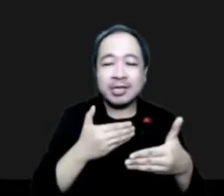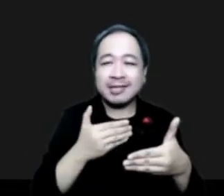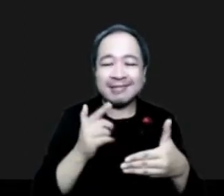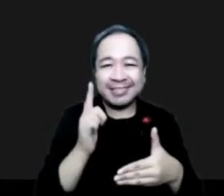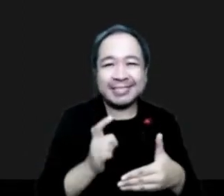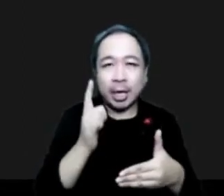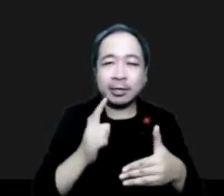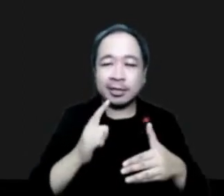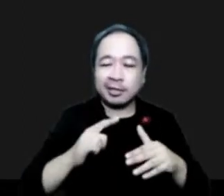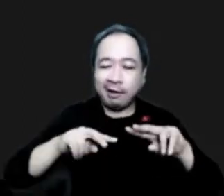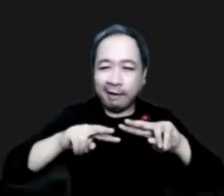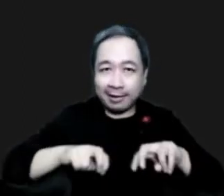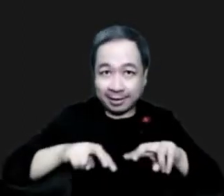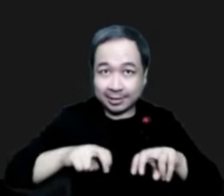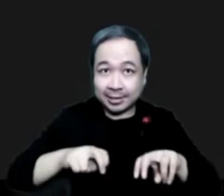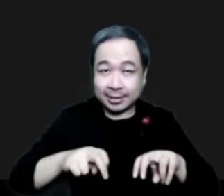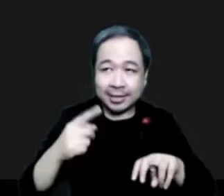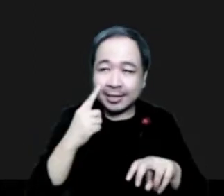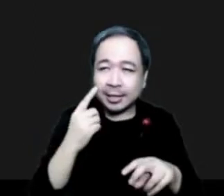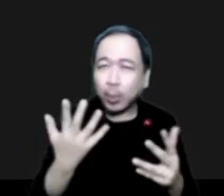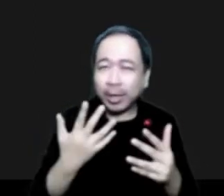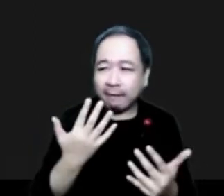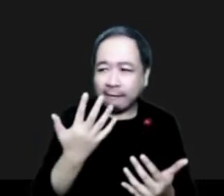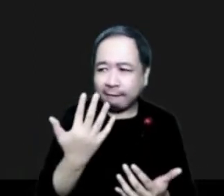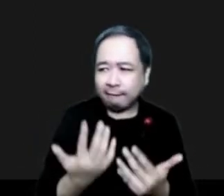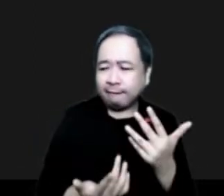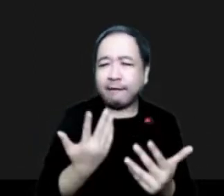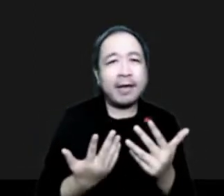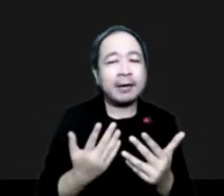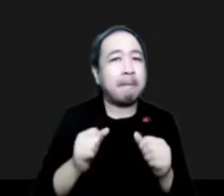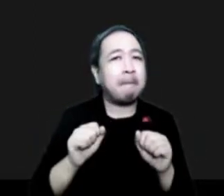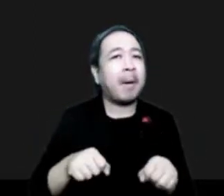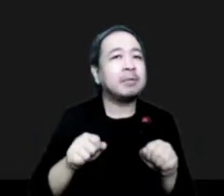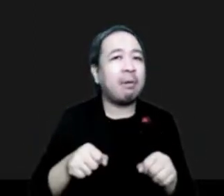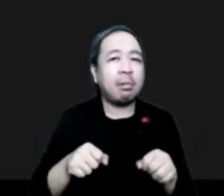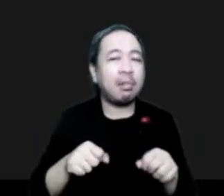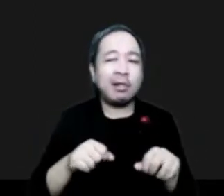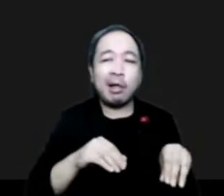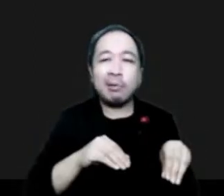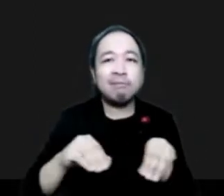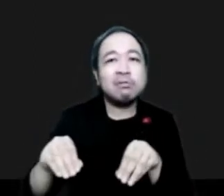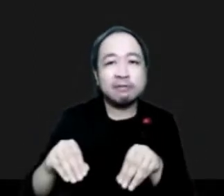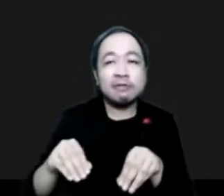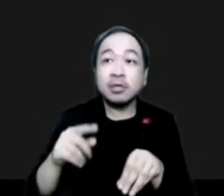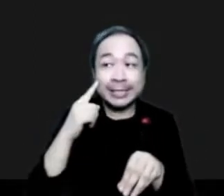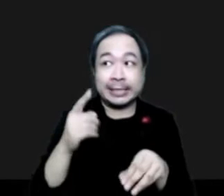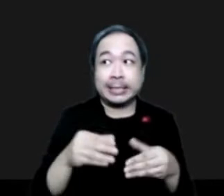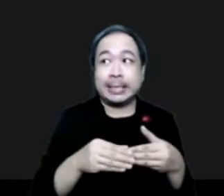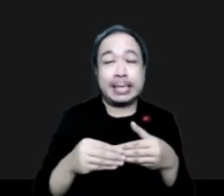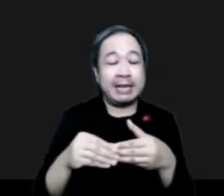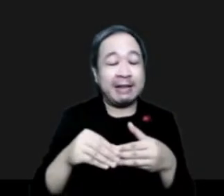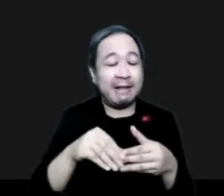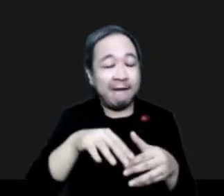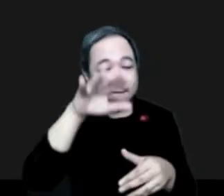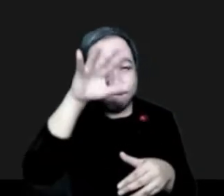on fuels and fire potential outlooks that we do in concert and led by the fire agencies, actually. They're predictive services units.